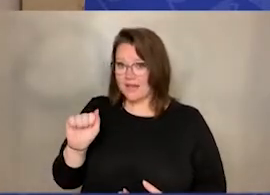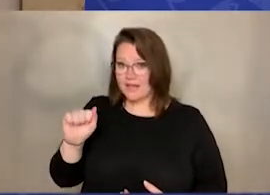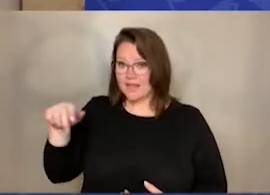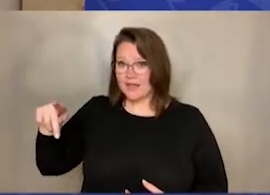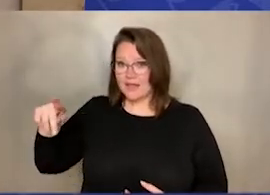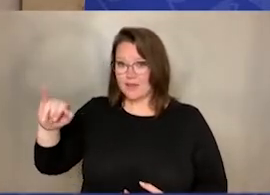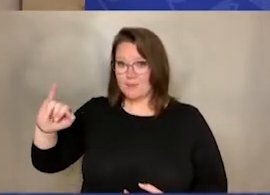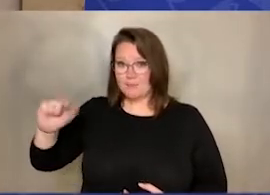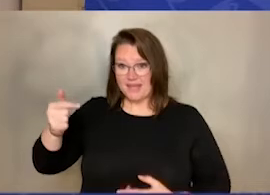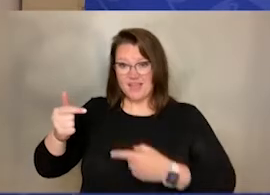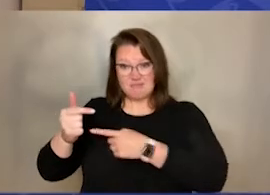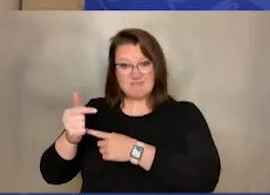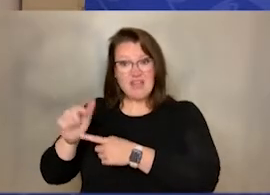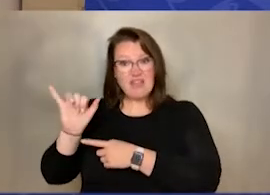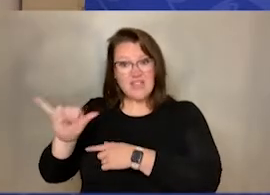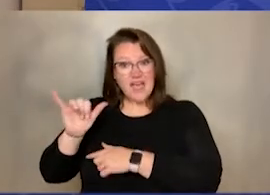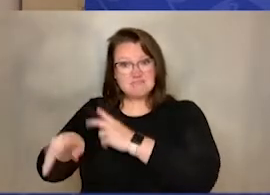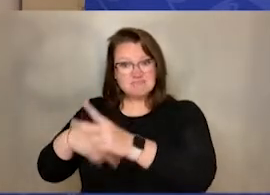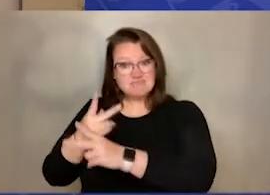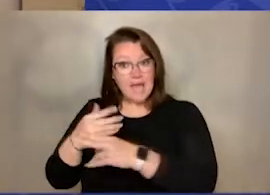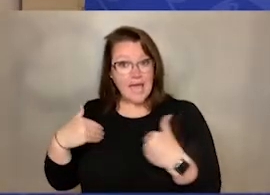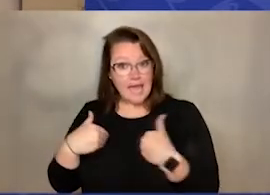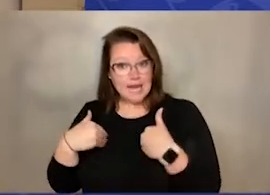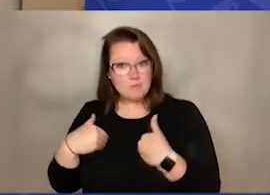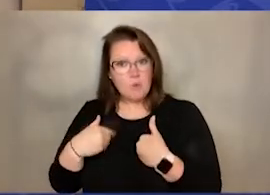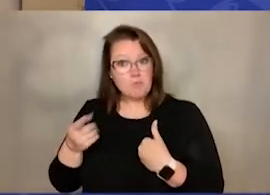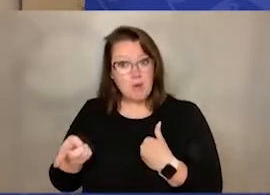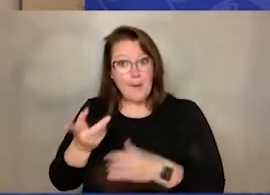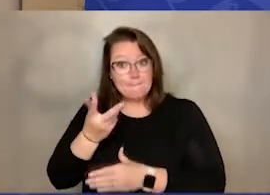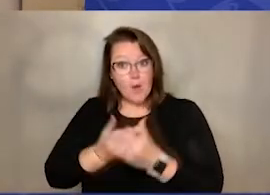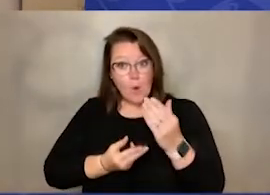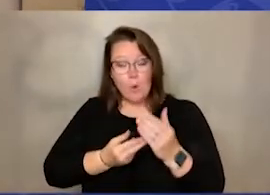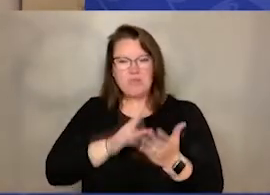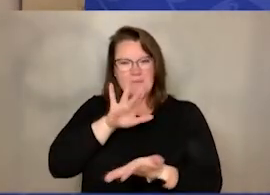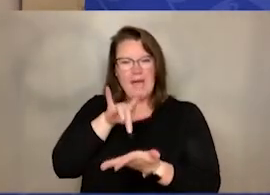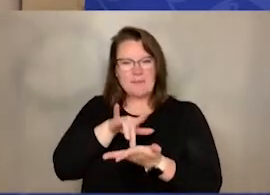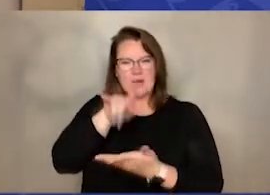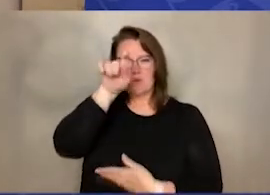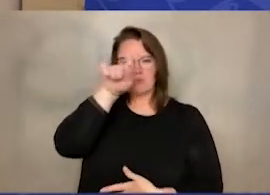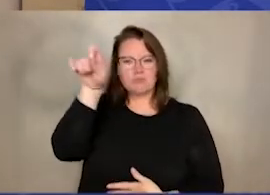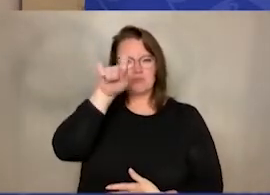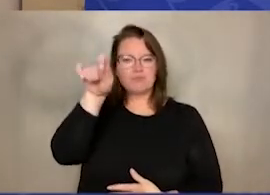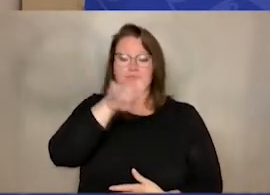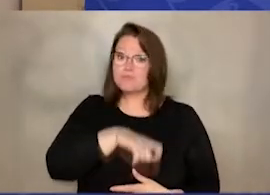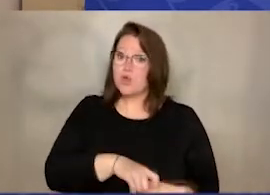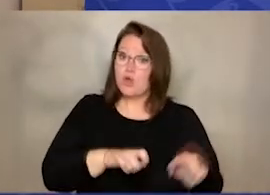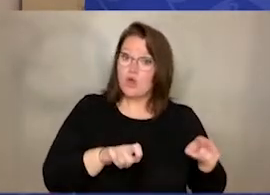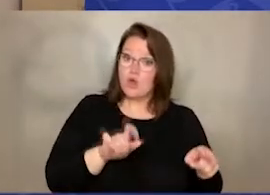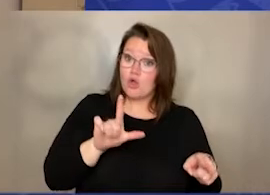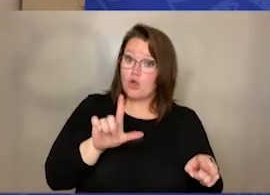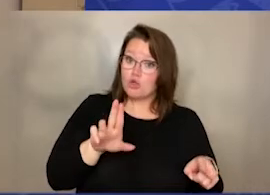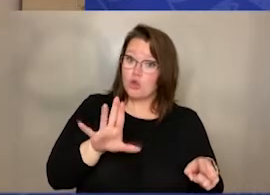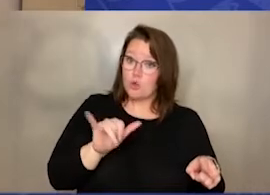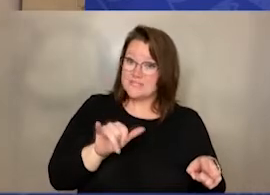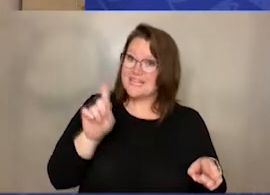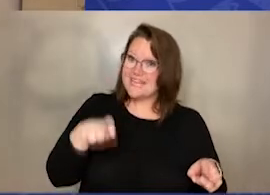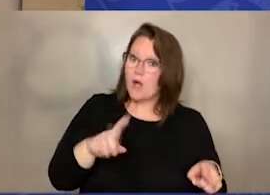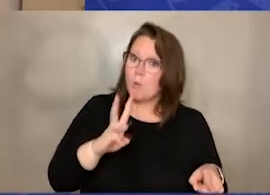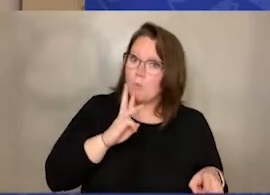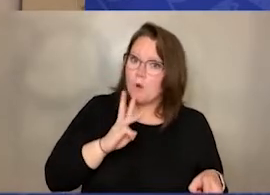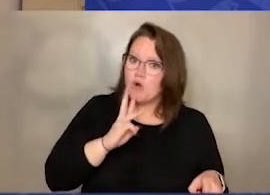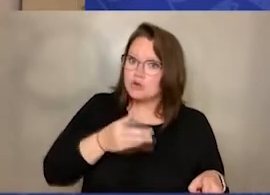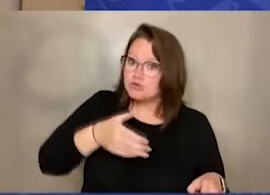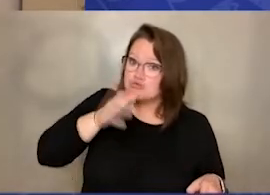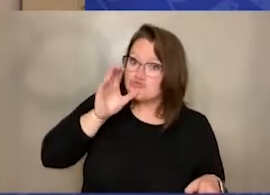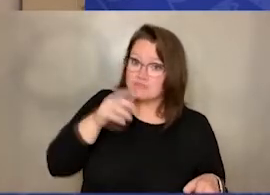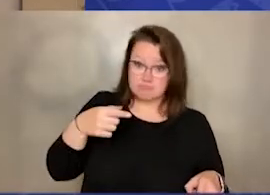They are both guinea pigs. Lucy also needs water to drink. She has water